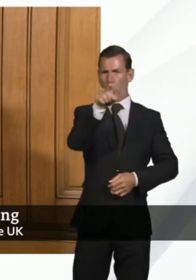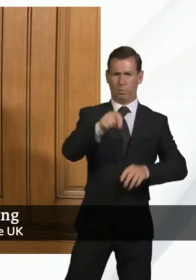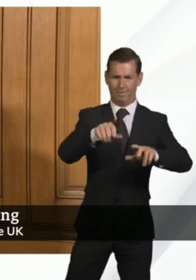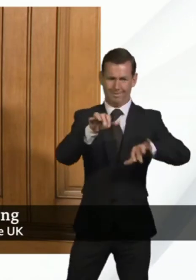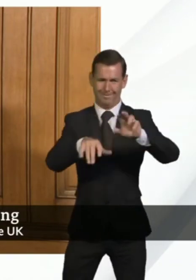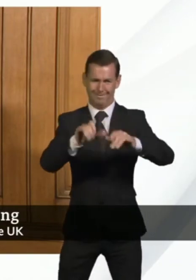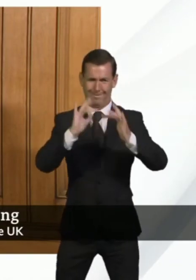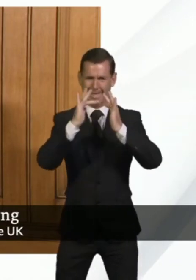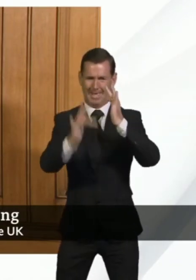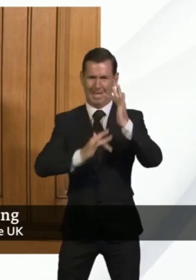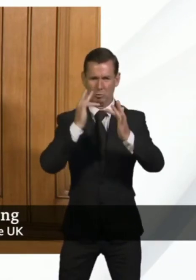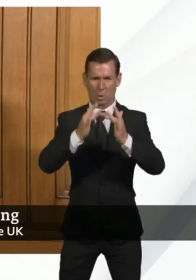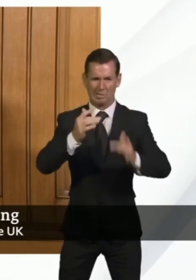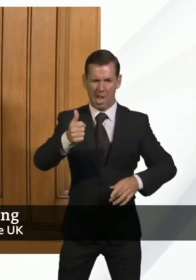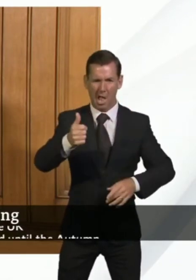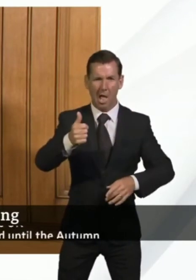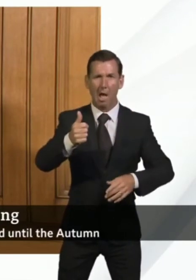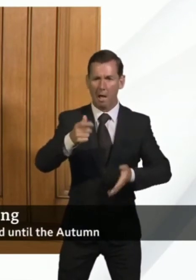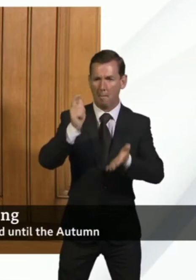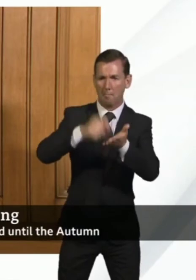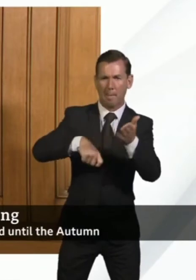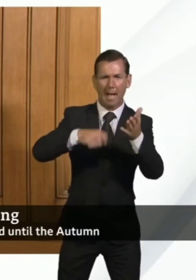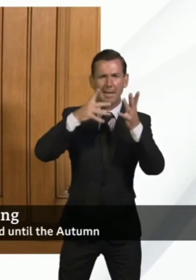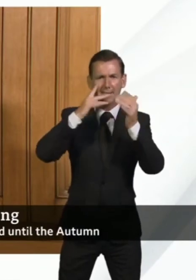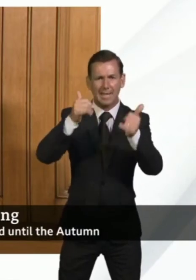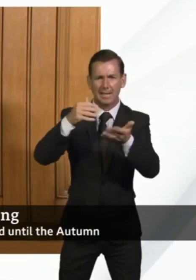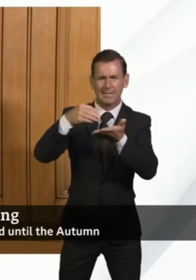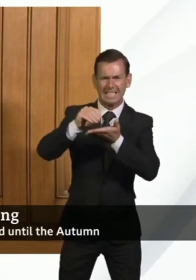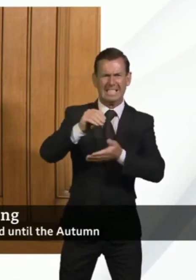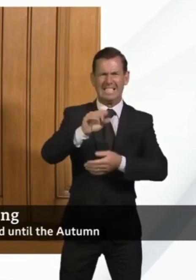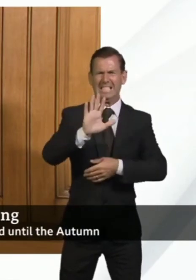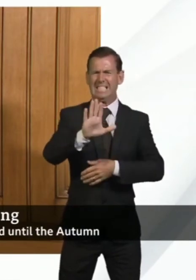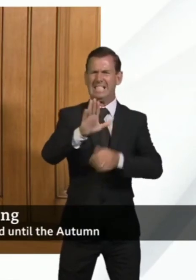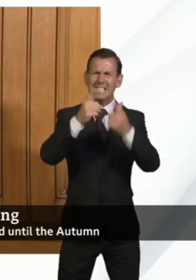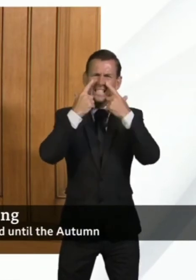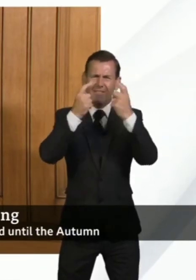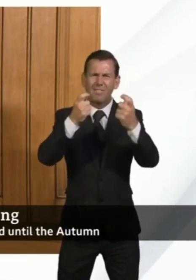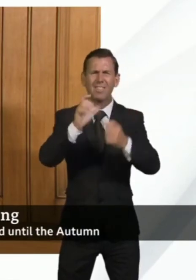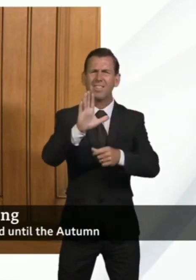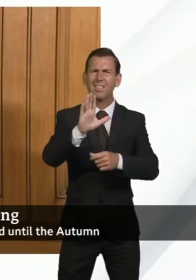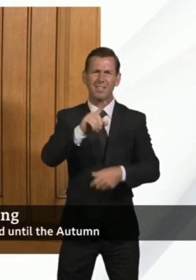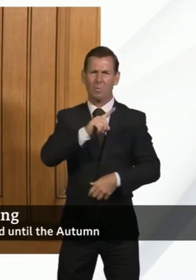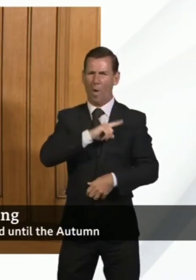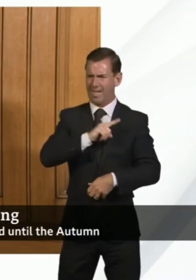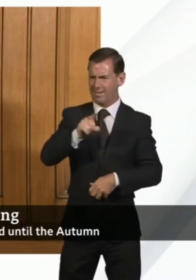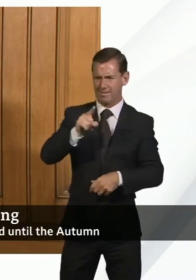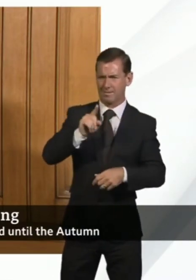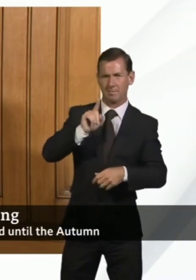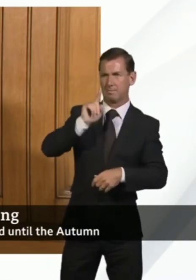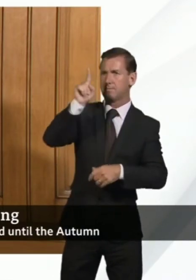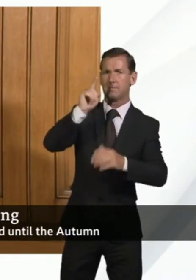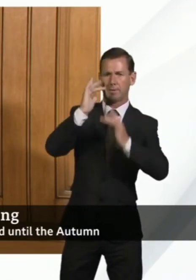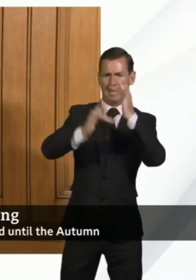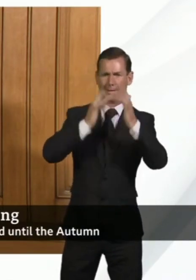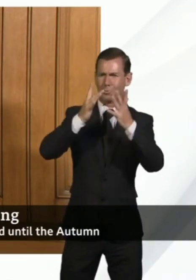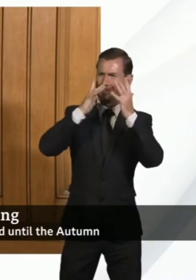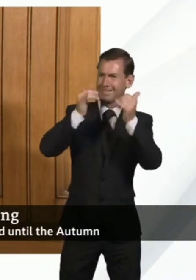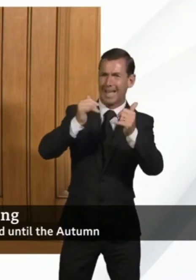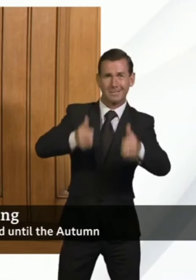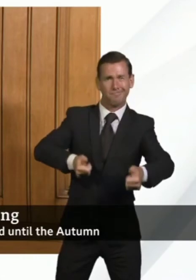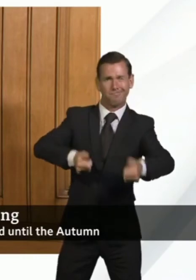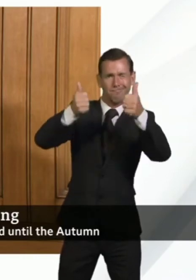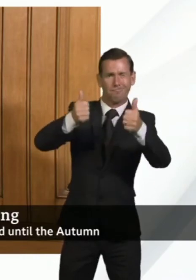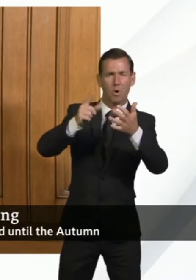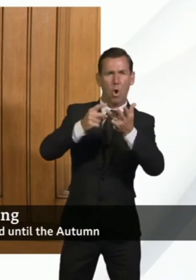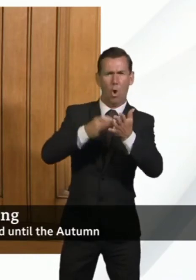using any tests that might be made available without knowing quite how good those tests are